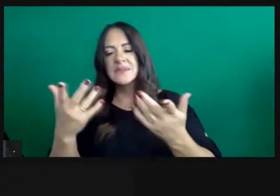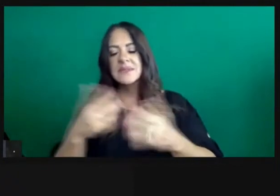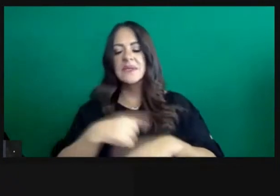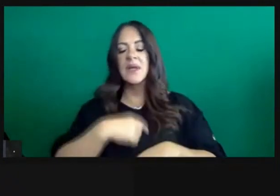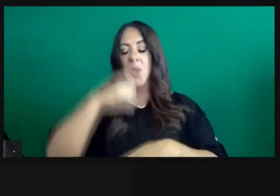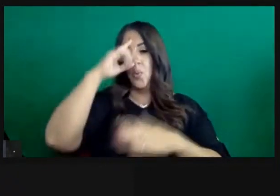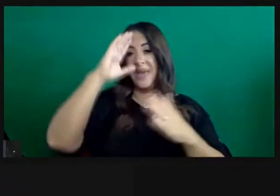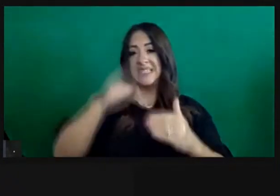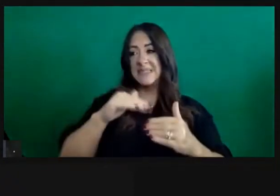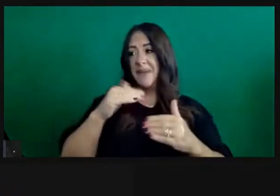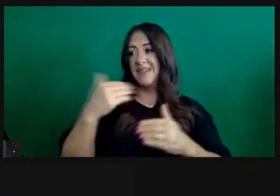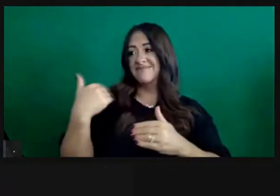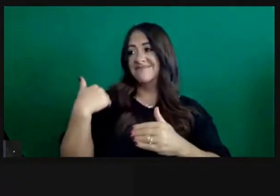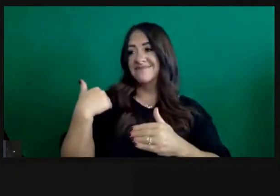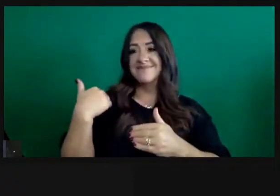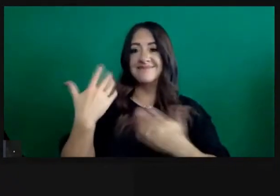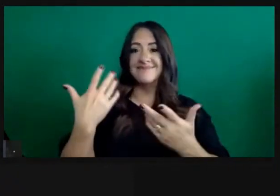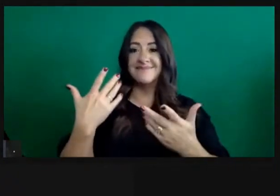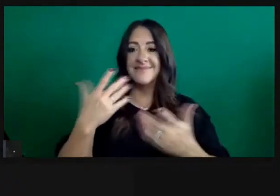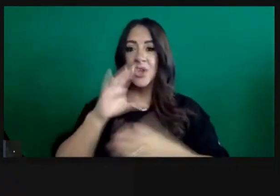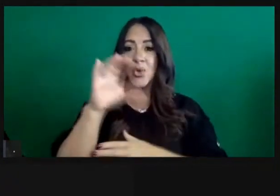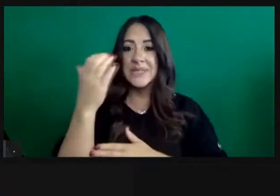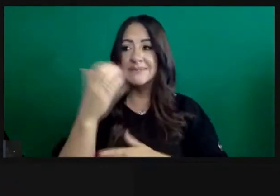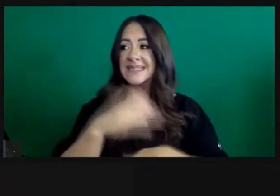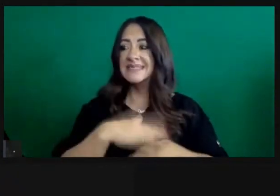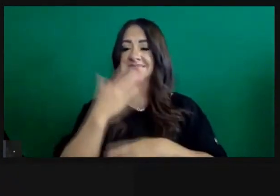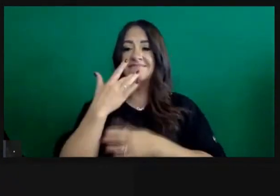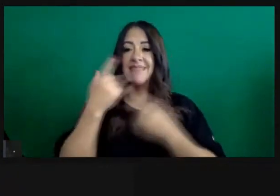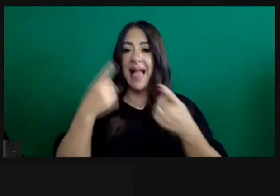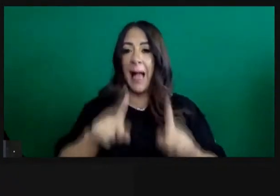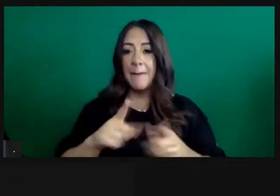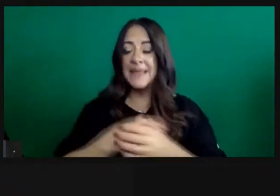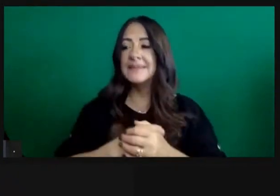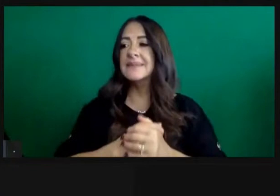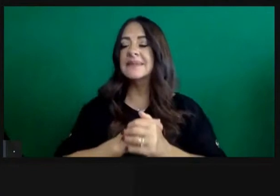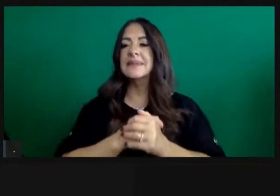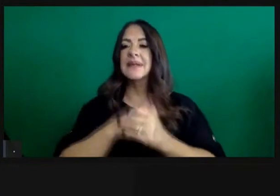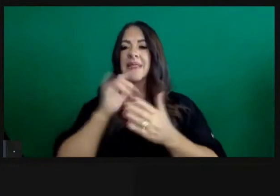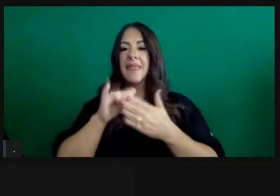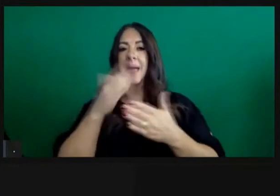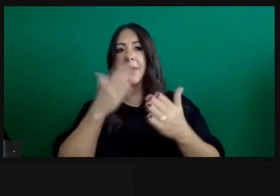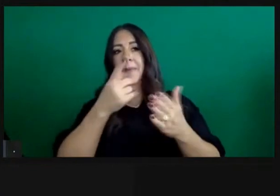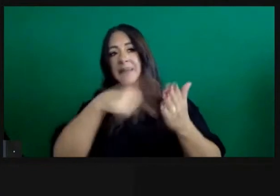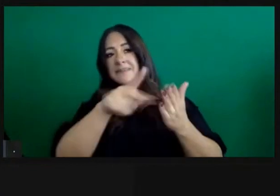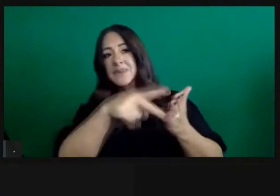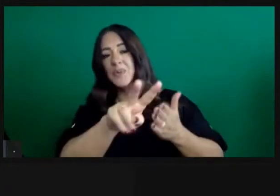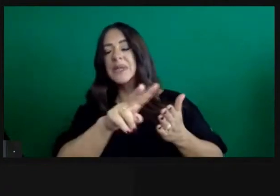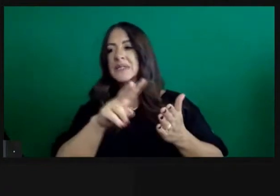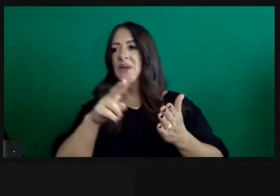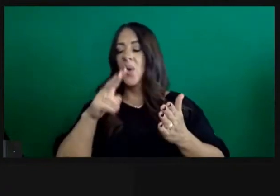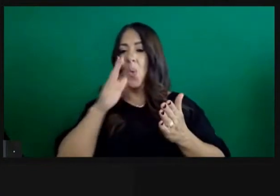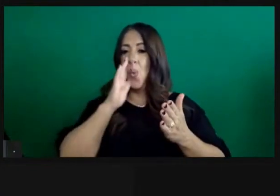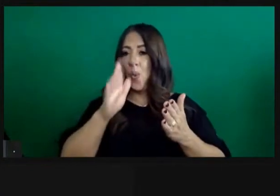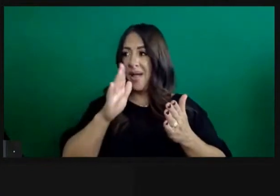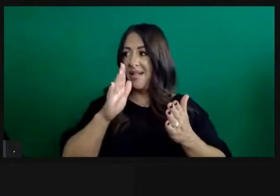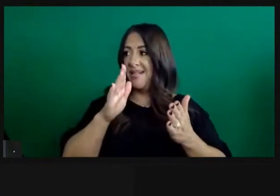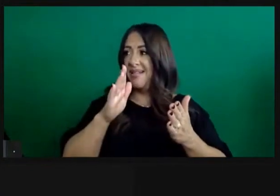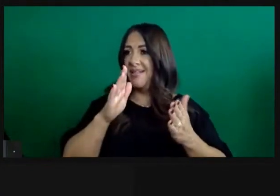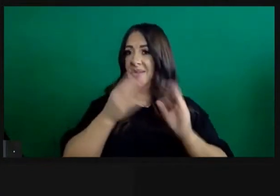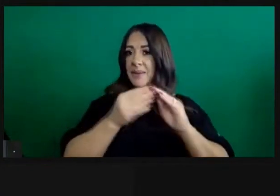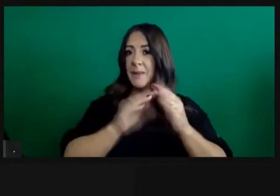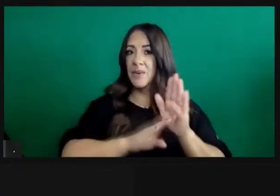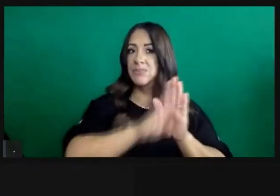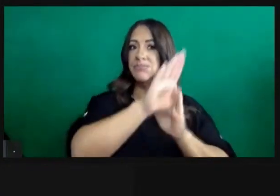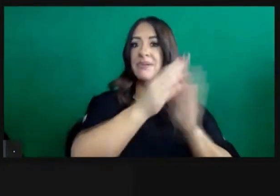into the early part of next year. And that likely projections that in the middle of January, we will